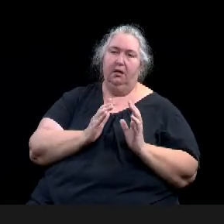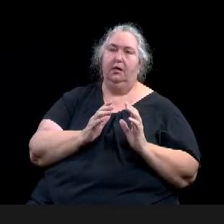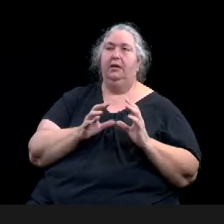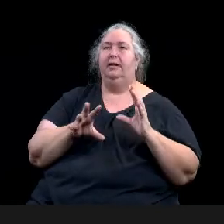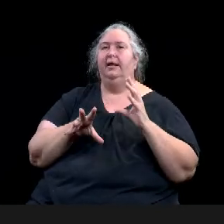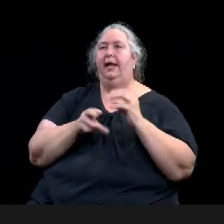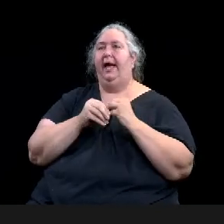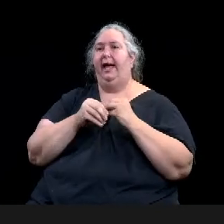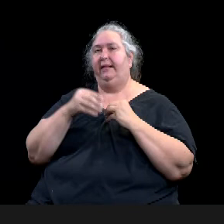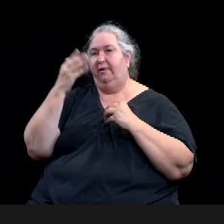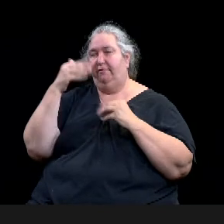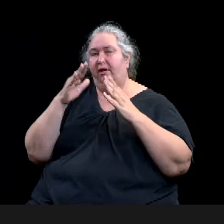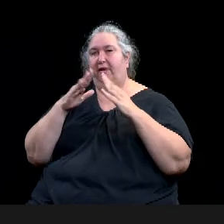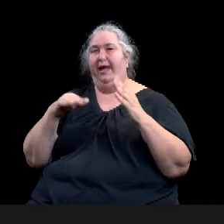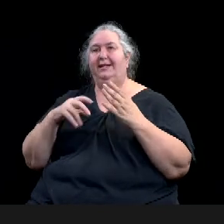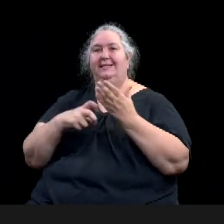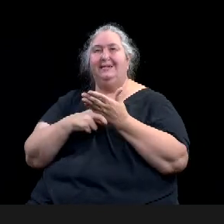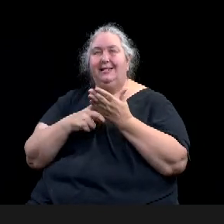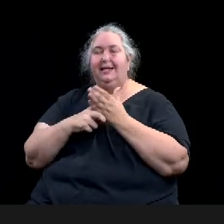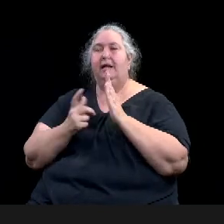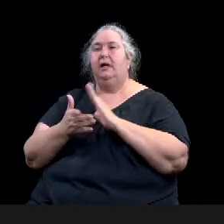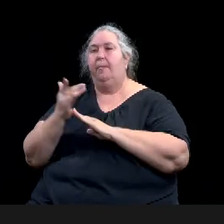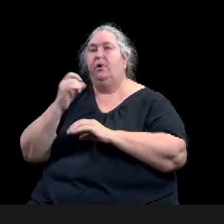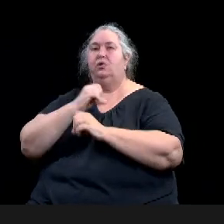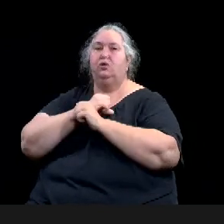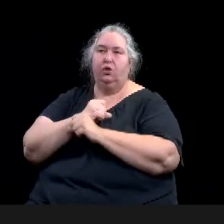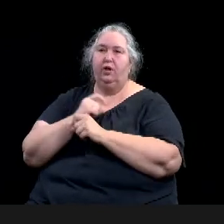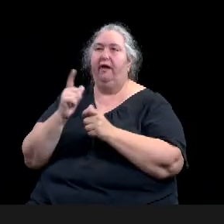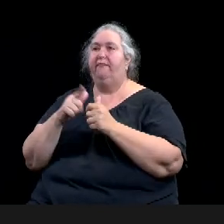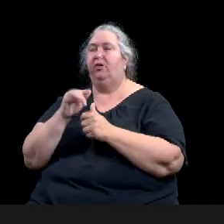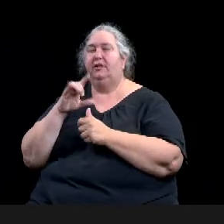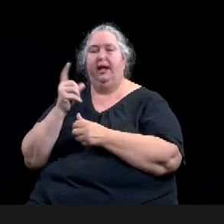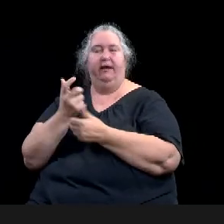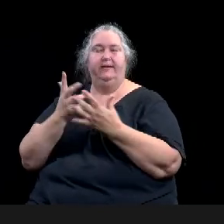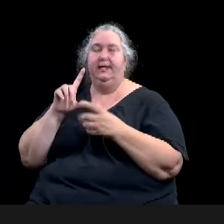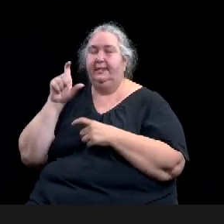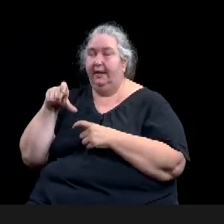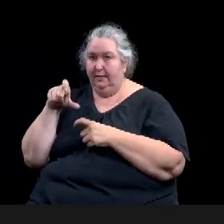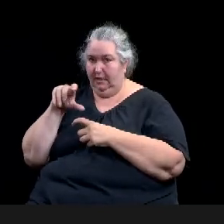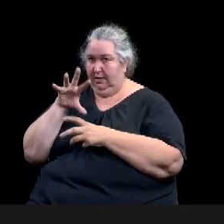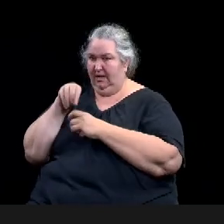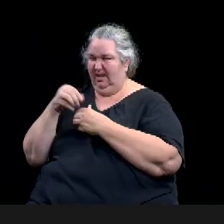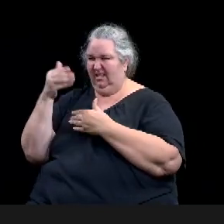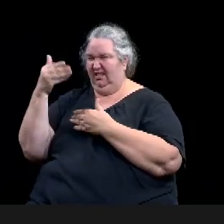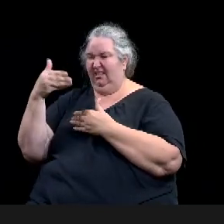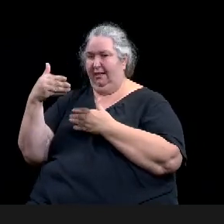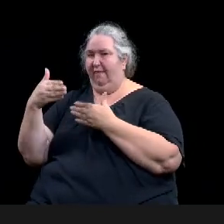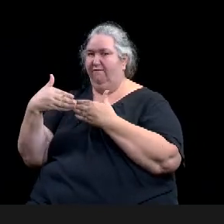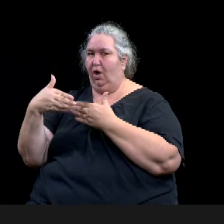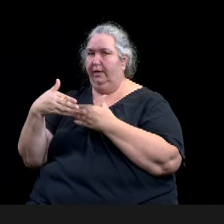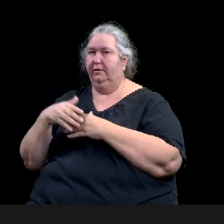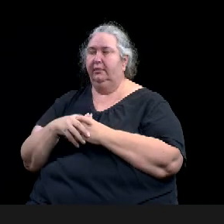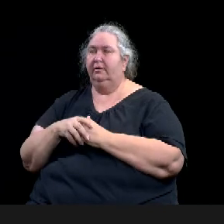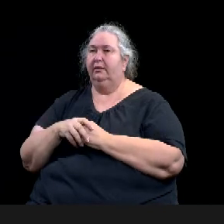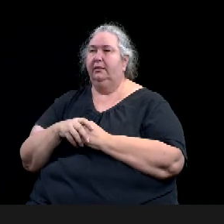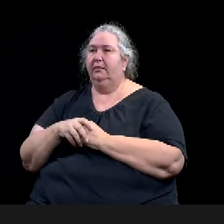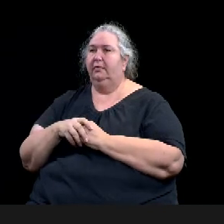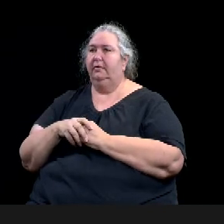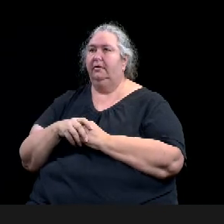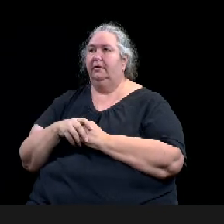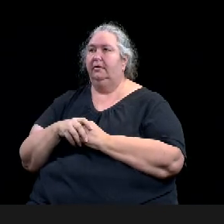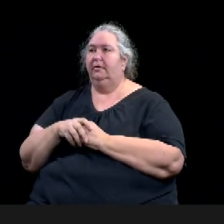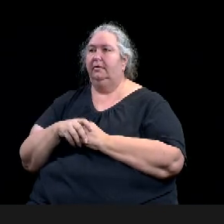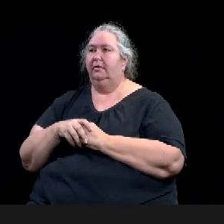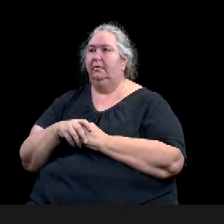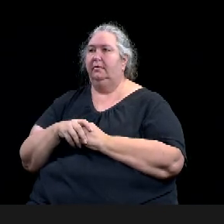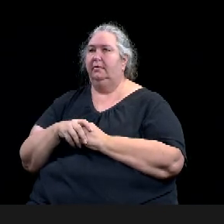necessary, uh, operations that are duly needed and then added a school groups room where they can gather and, uh, school groups, small groups